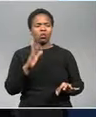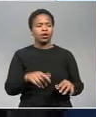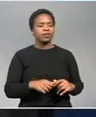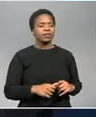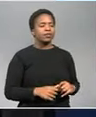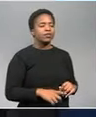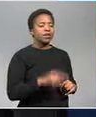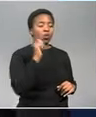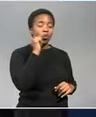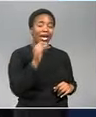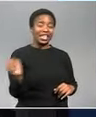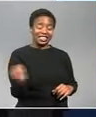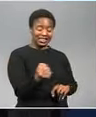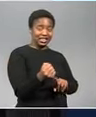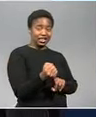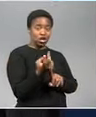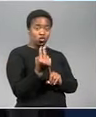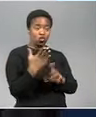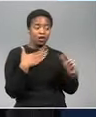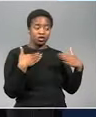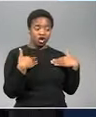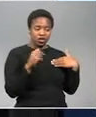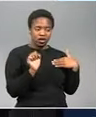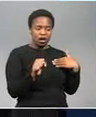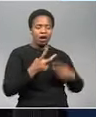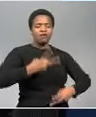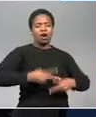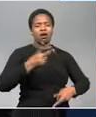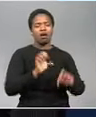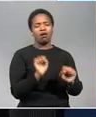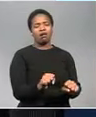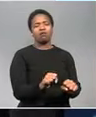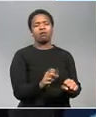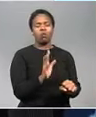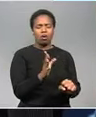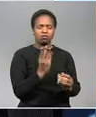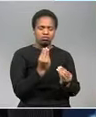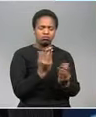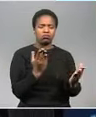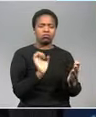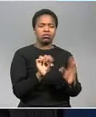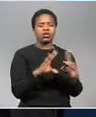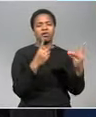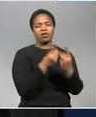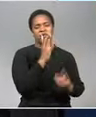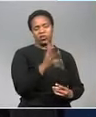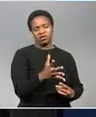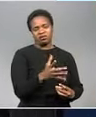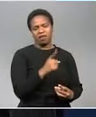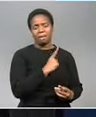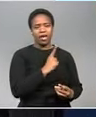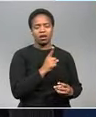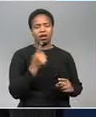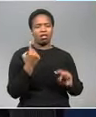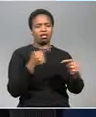after the appointment of the new administration a final policy direction will be issued by the department so there's no